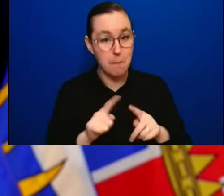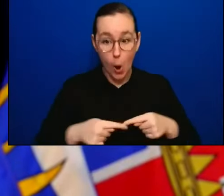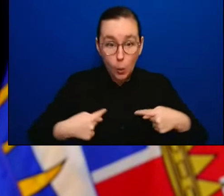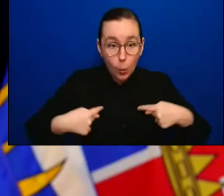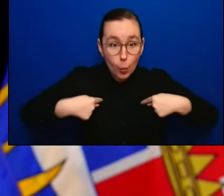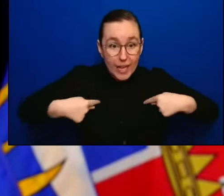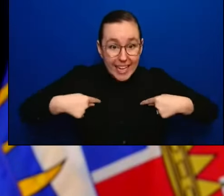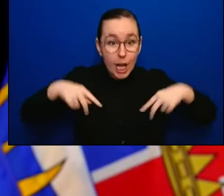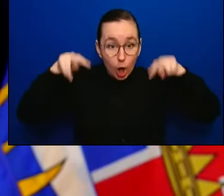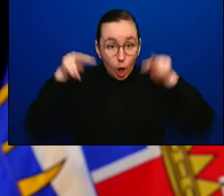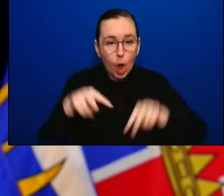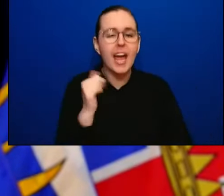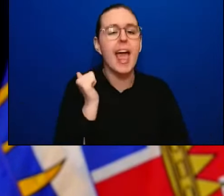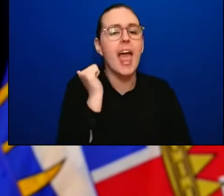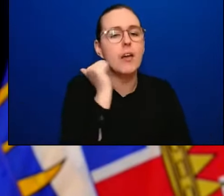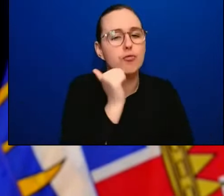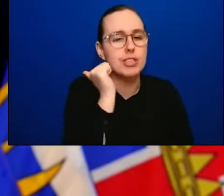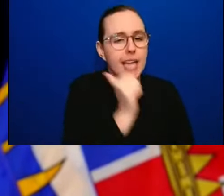-day basis.